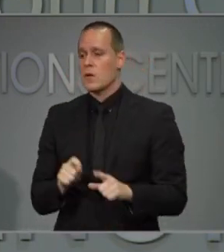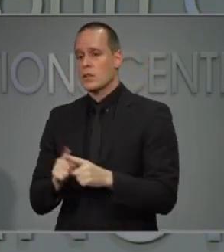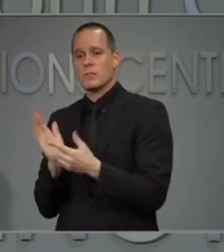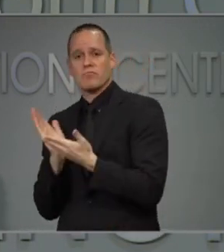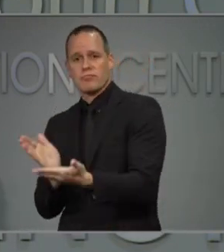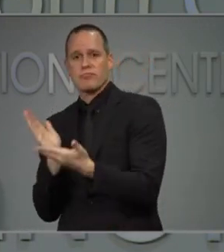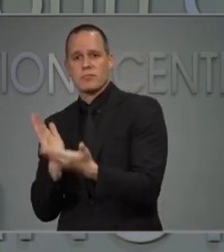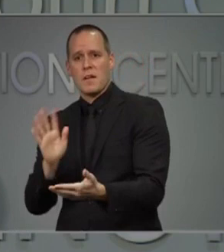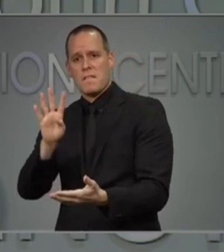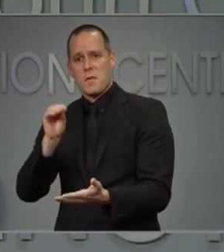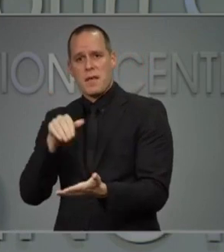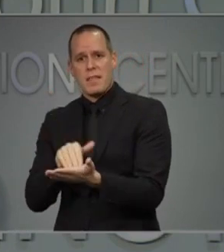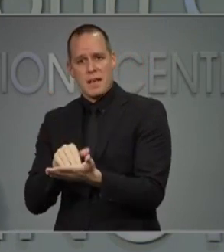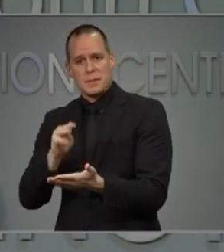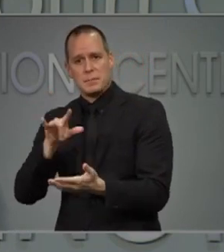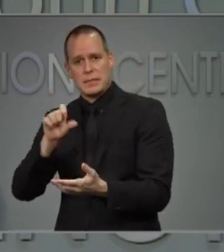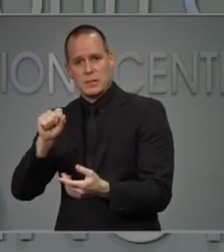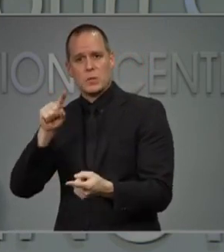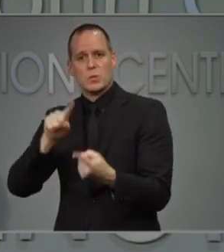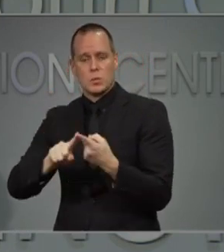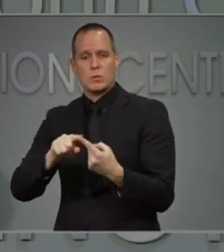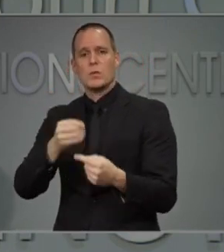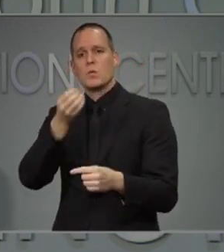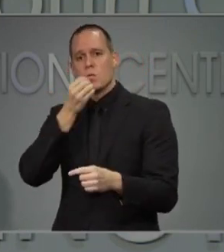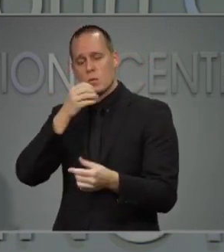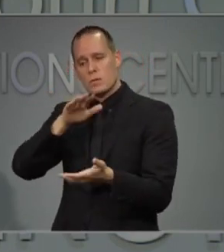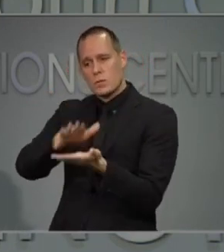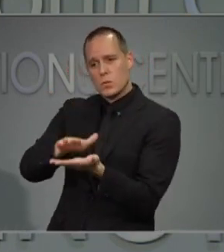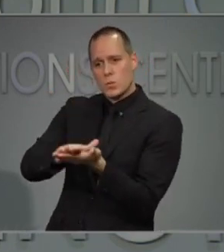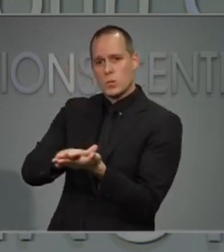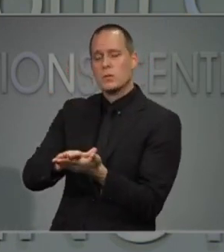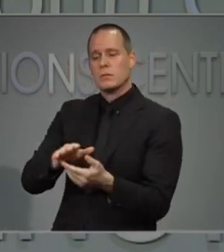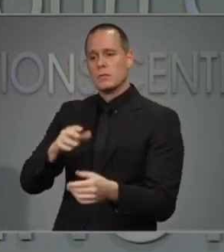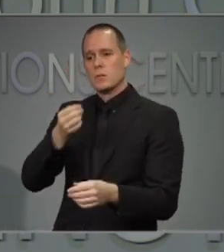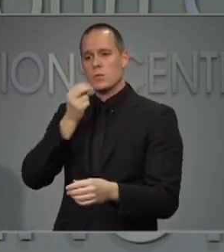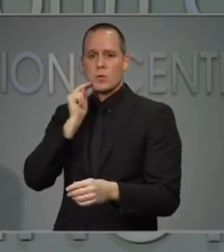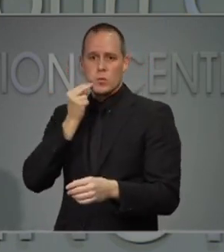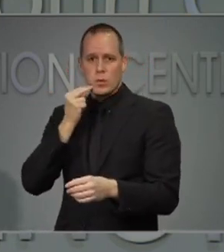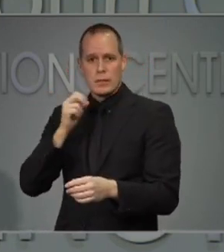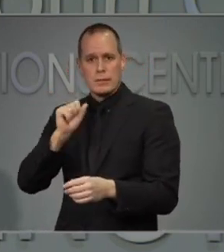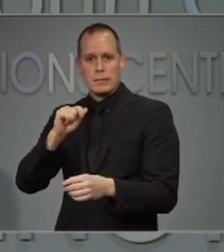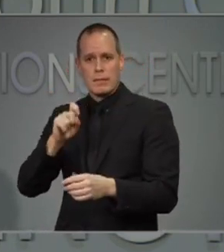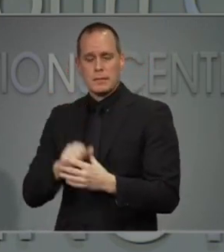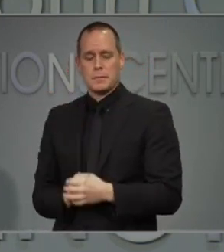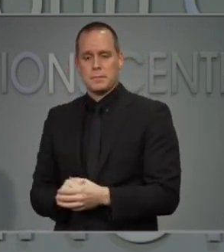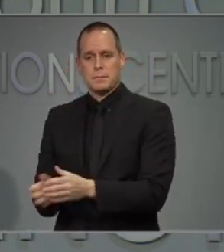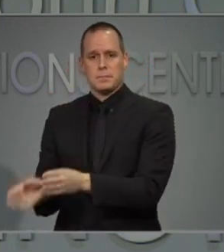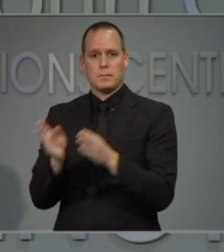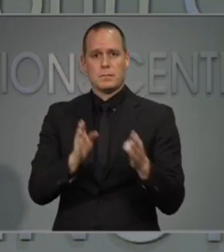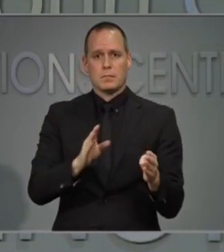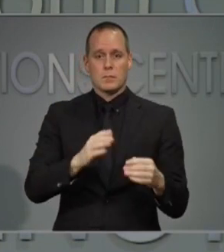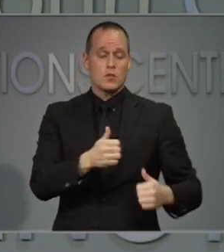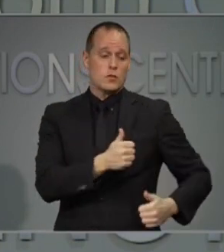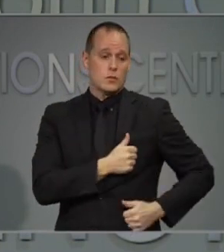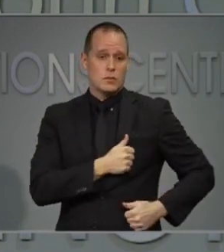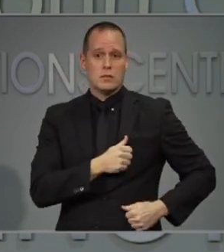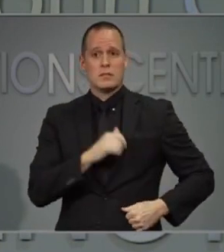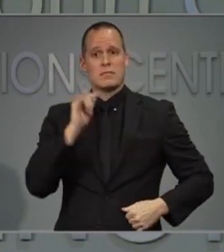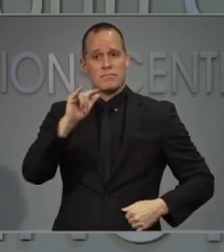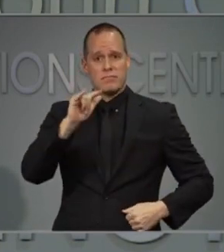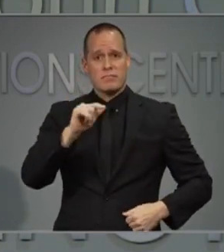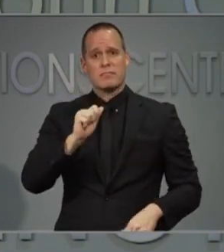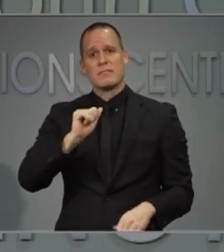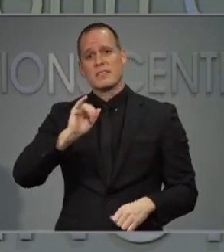over 40,000 meals to school nutrition sites. And we have Army and Air Guard medical personnel